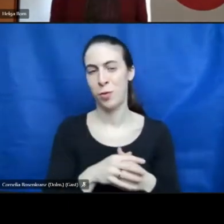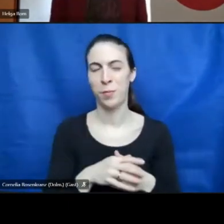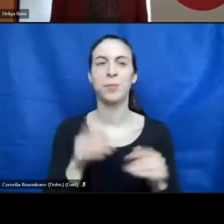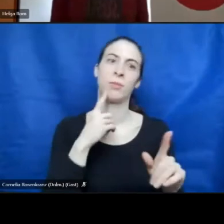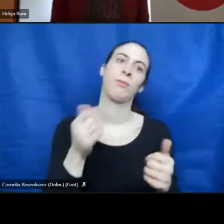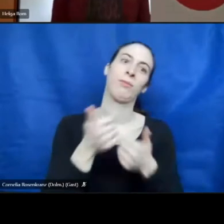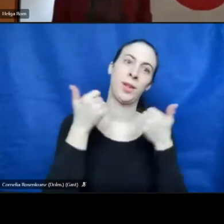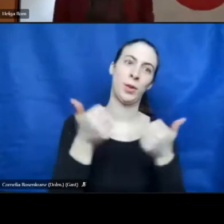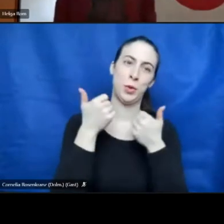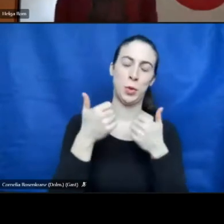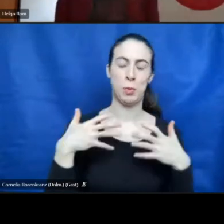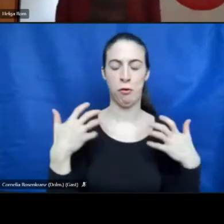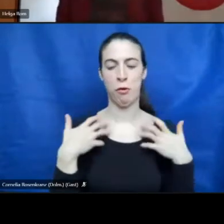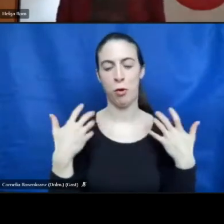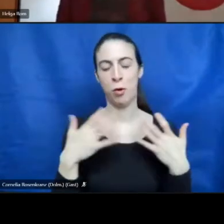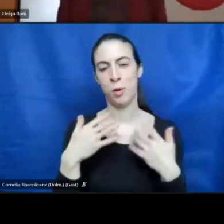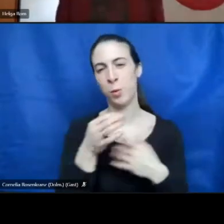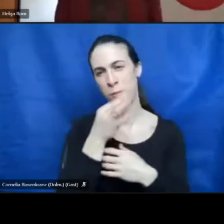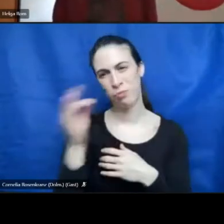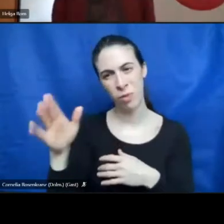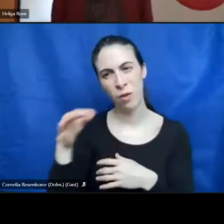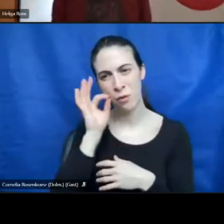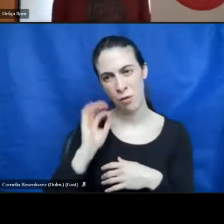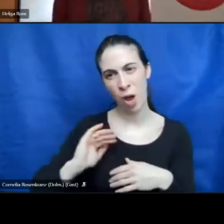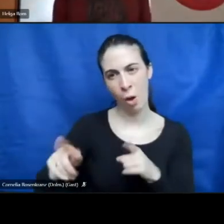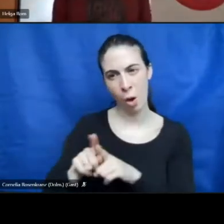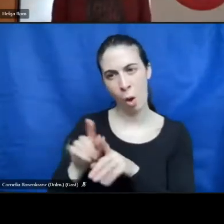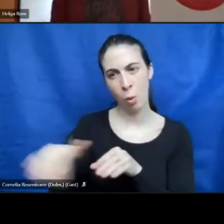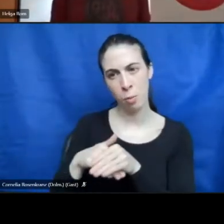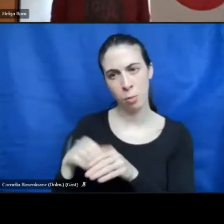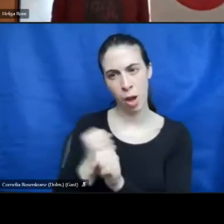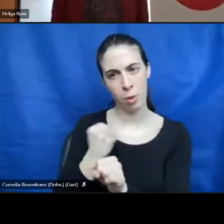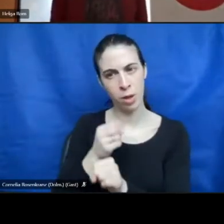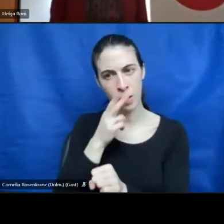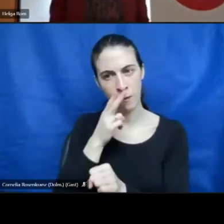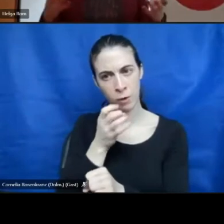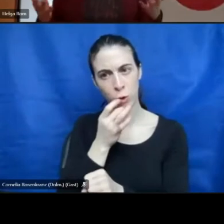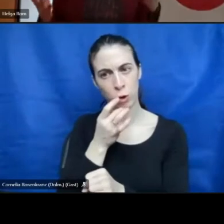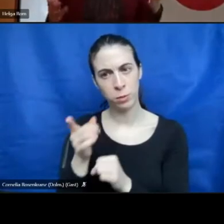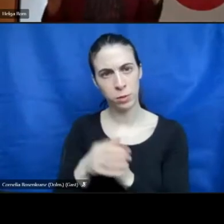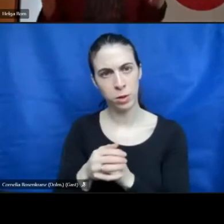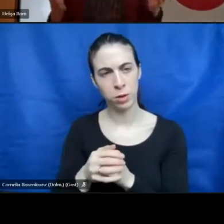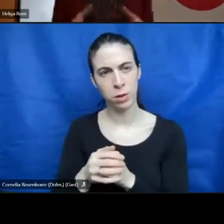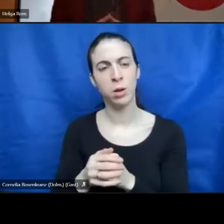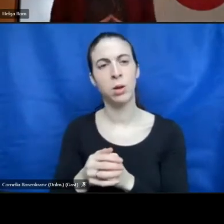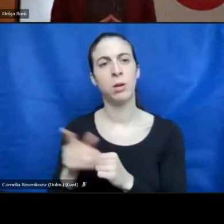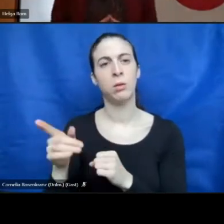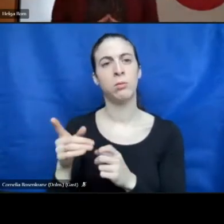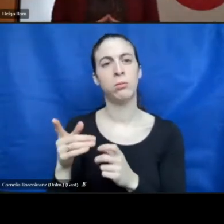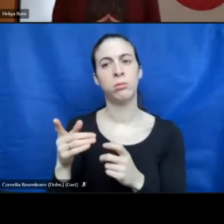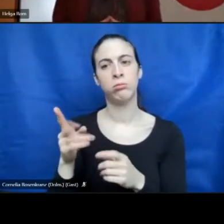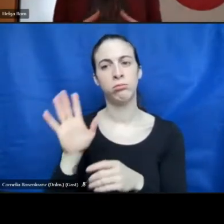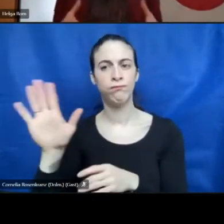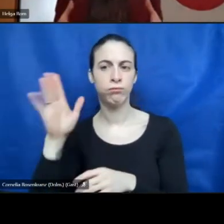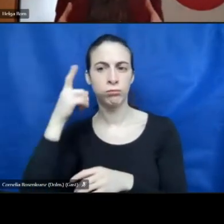And your wife is working with you in your traffic. Is traffic also